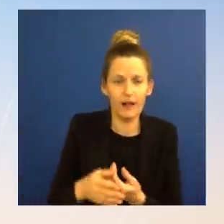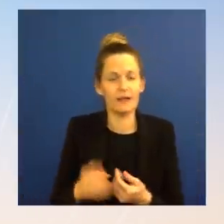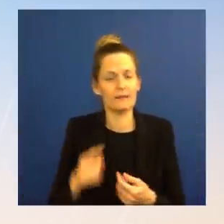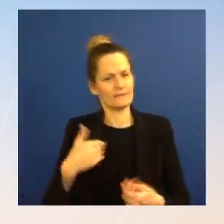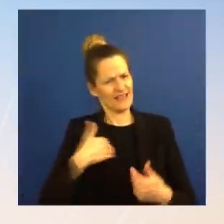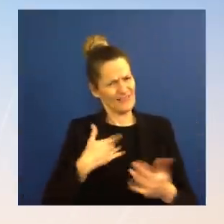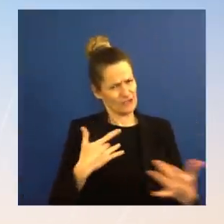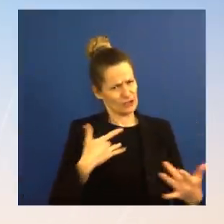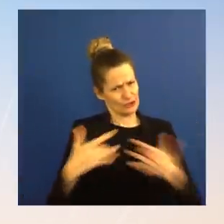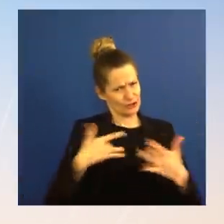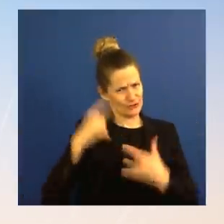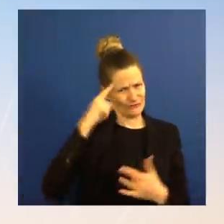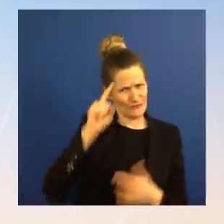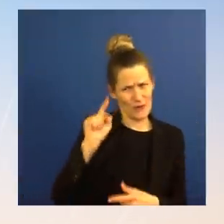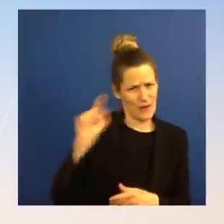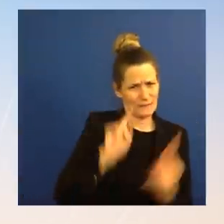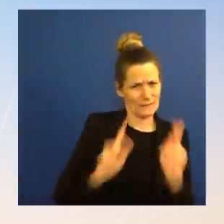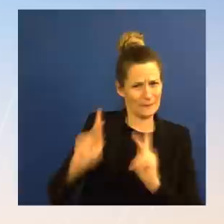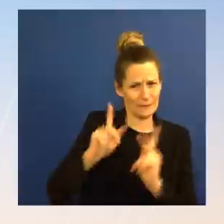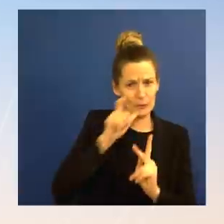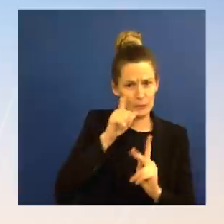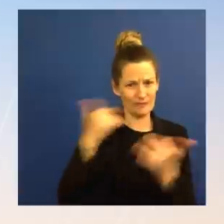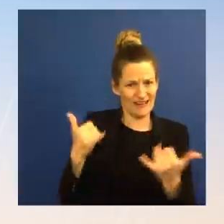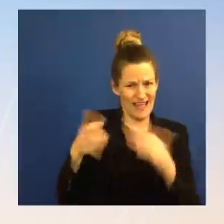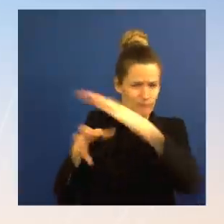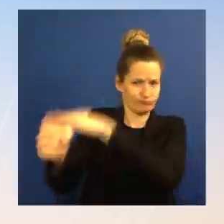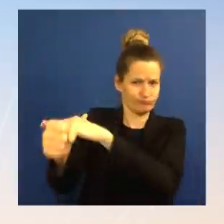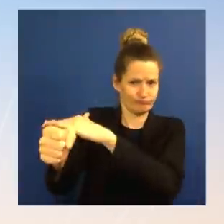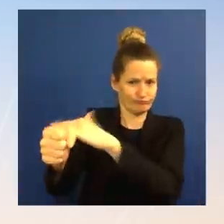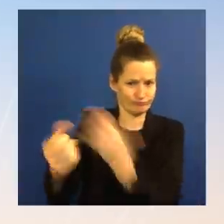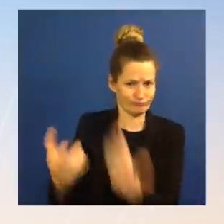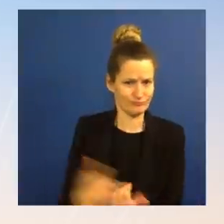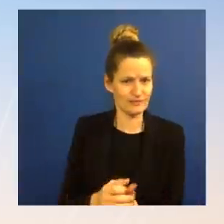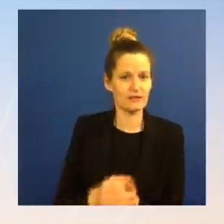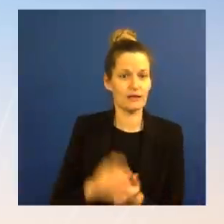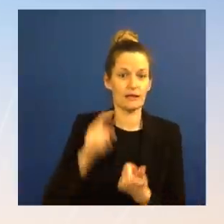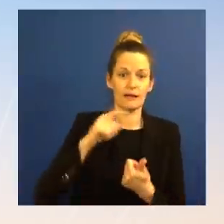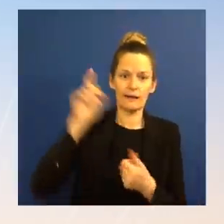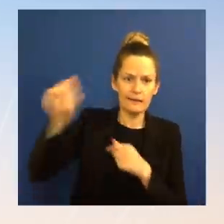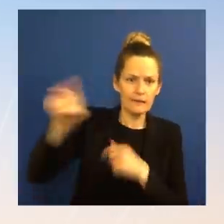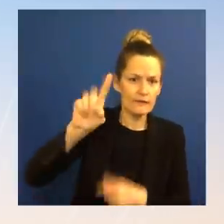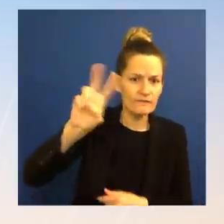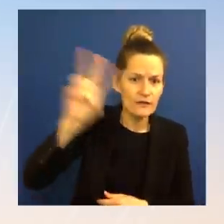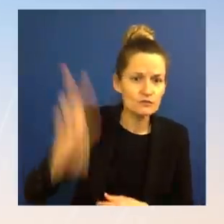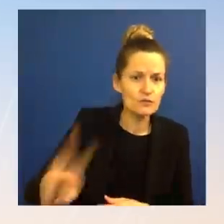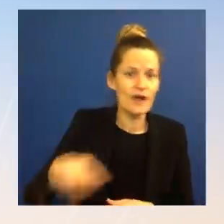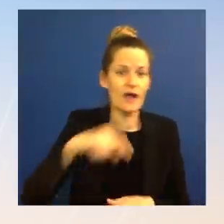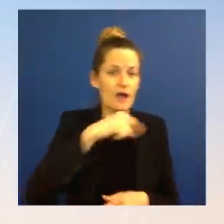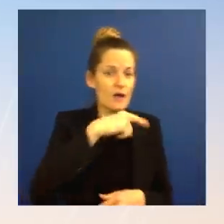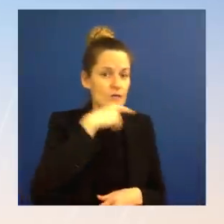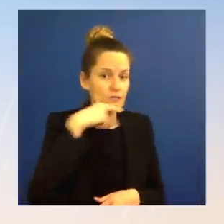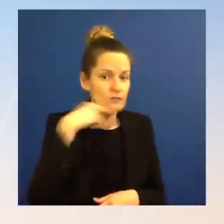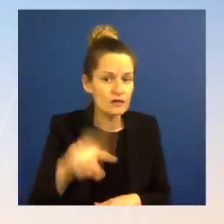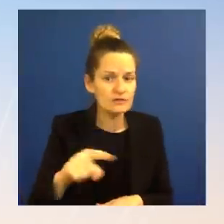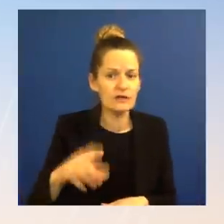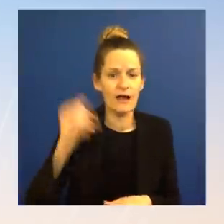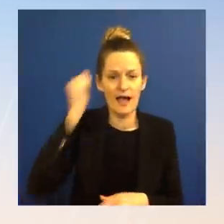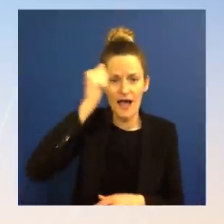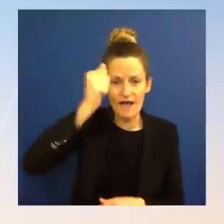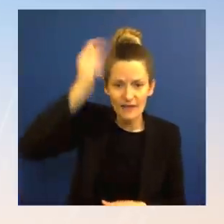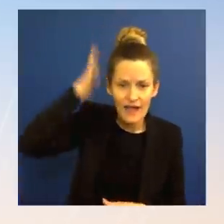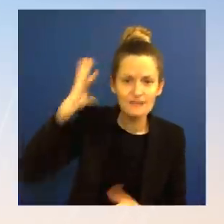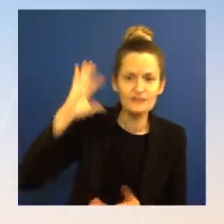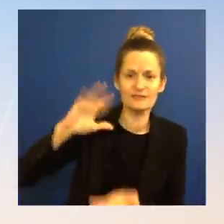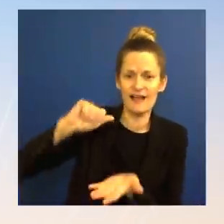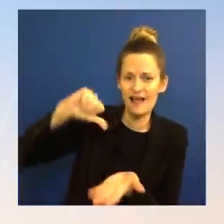in Venezuela or Russia, Afghanistan, Syria, China, Iran, and elsewhere. Those are conversations we are always going to want to engage in.